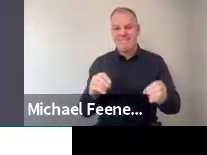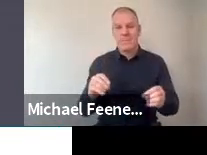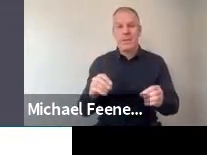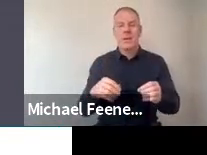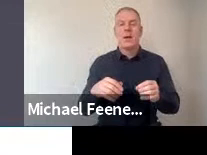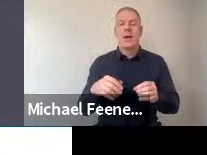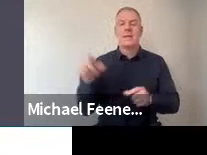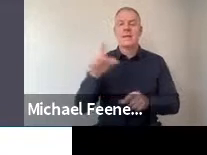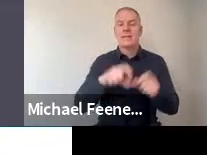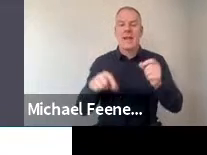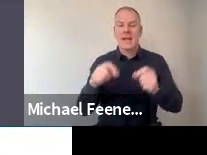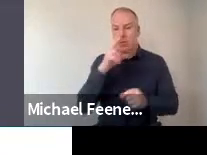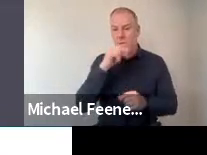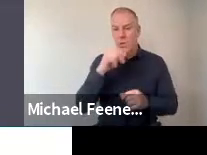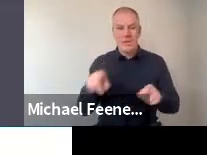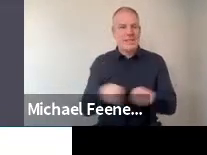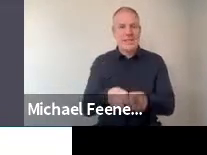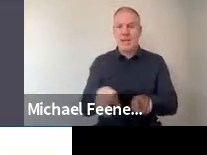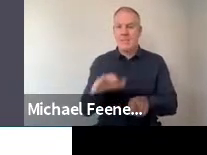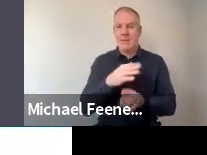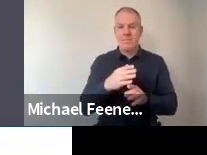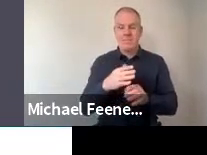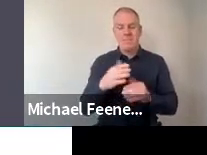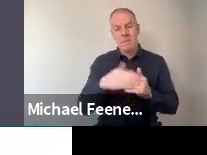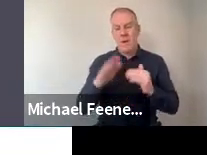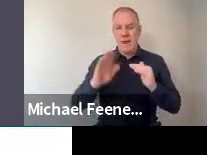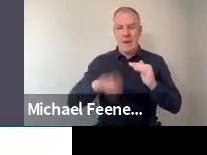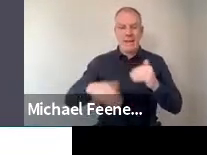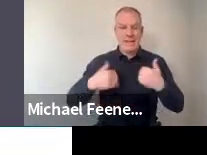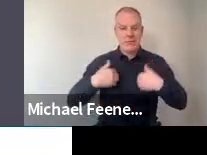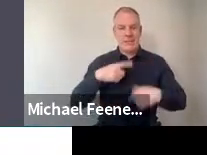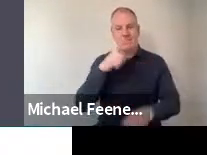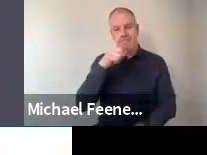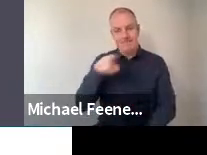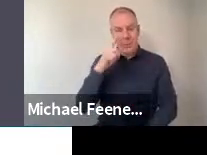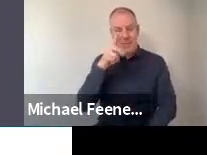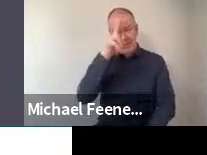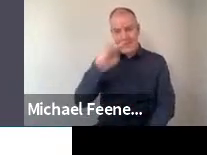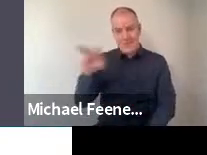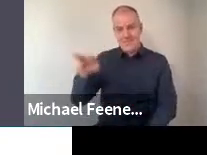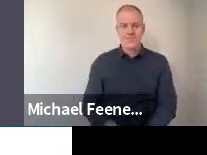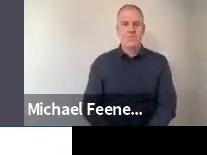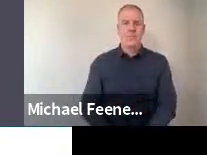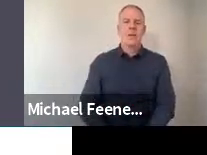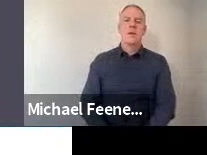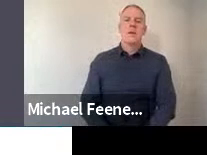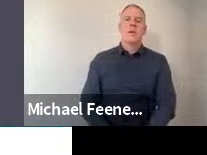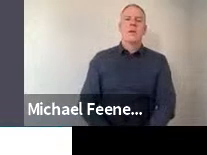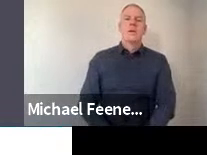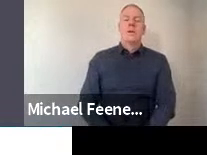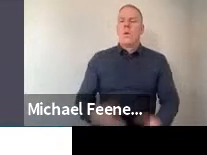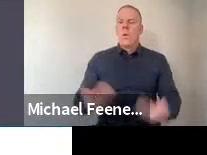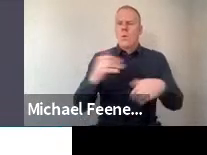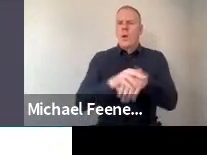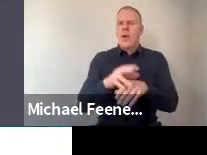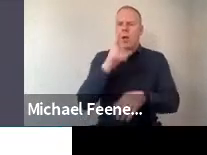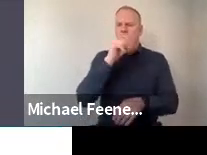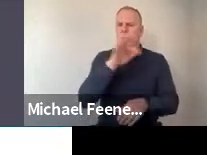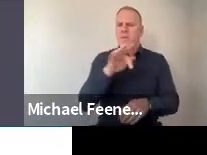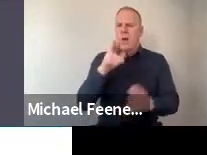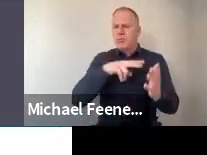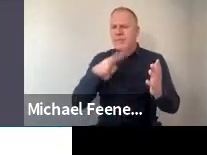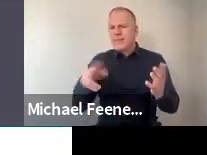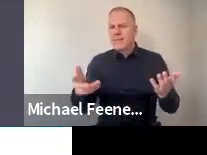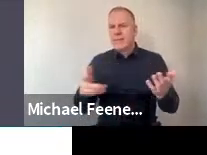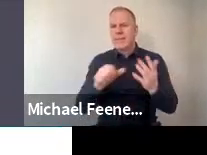mostly about the same and skewing towards less interested. We asked about people's primary news sources. 60